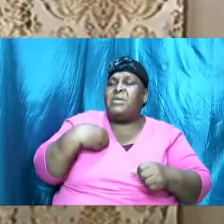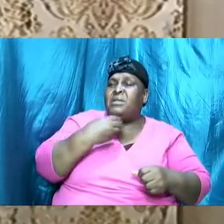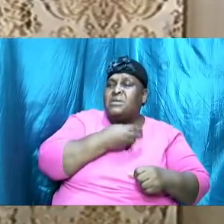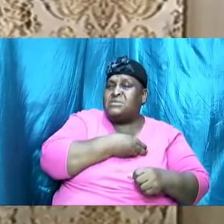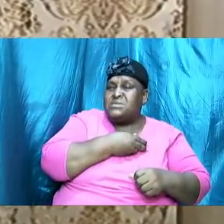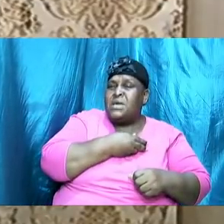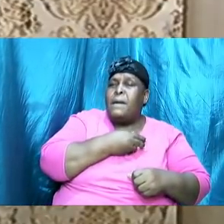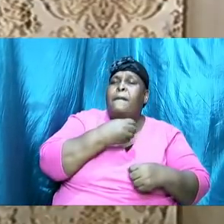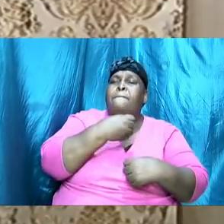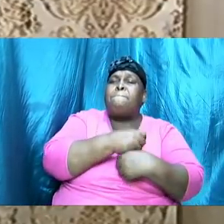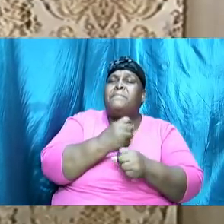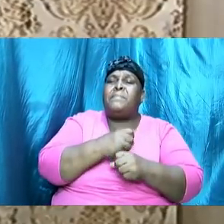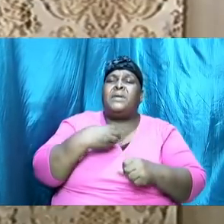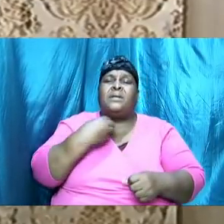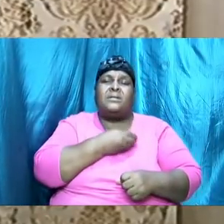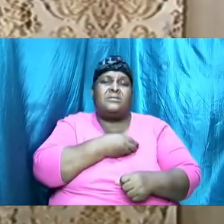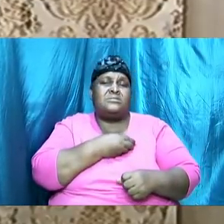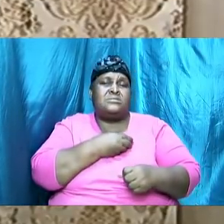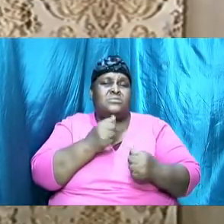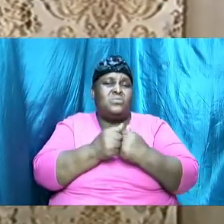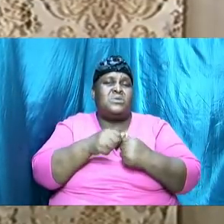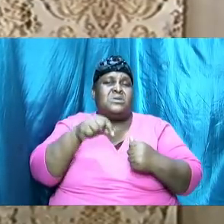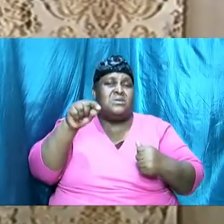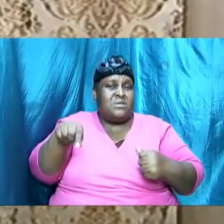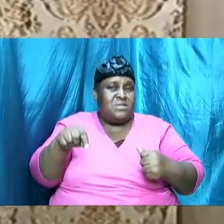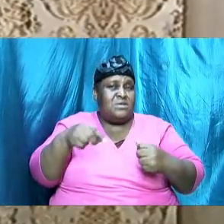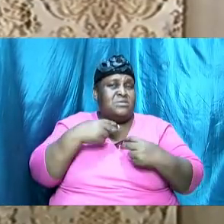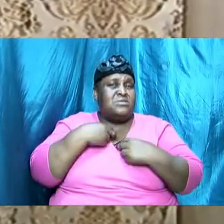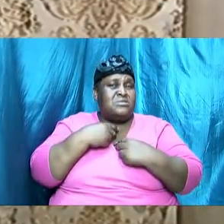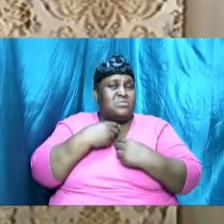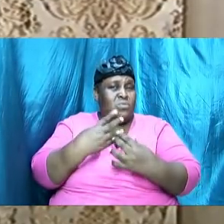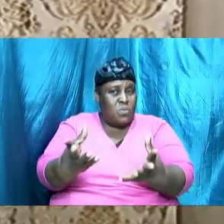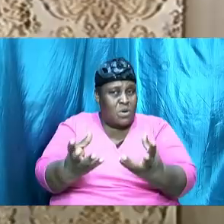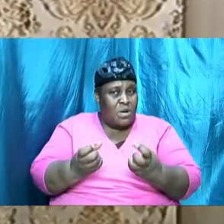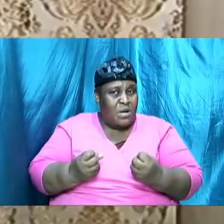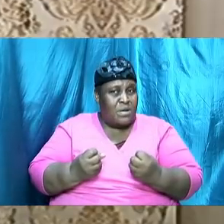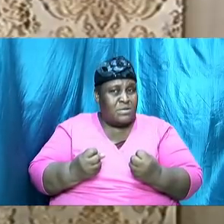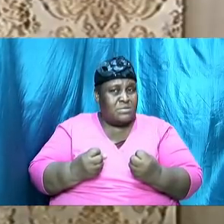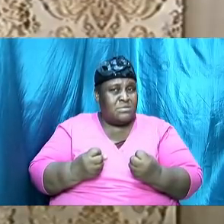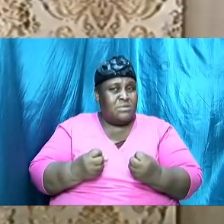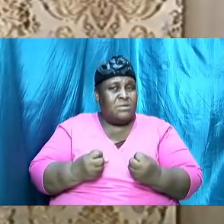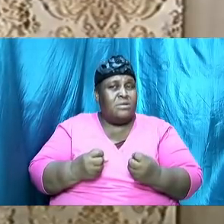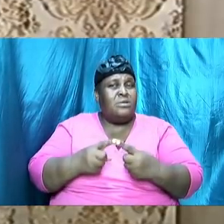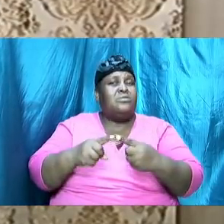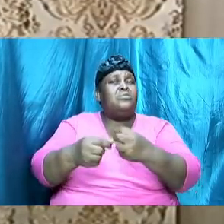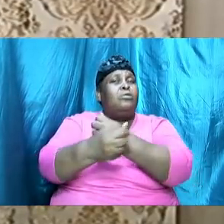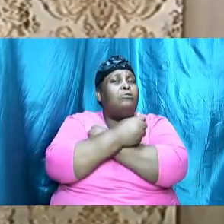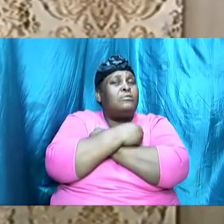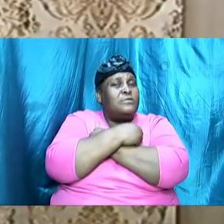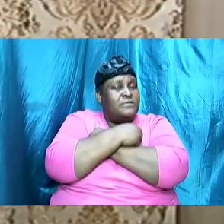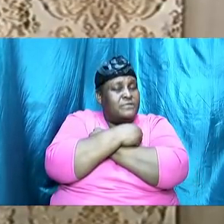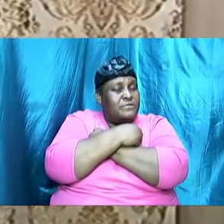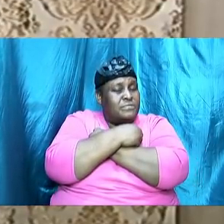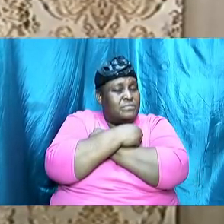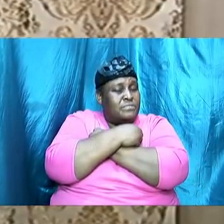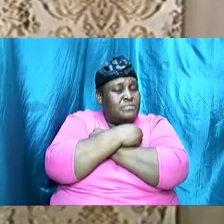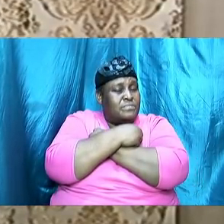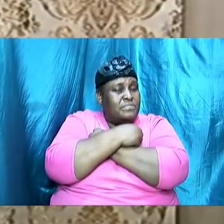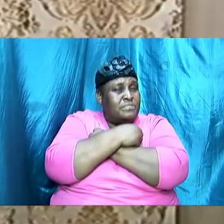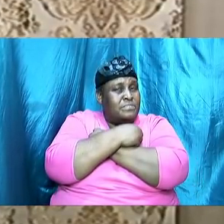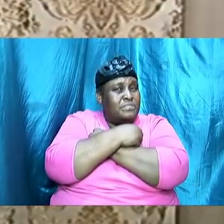us with this desire, and with the capacity to love, and to